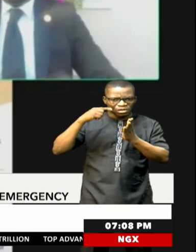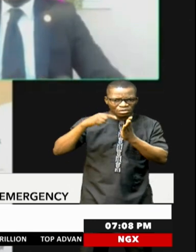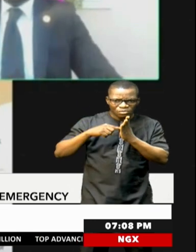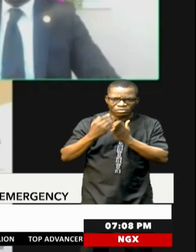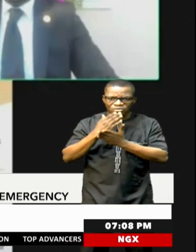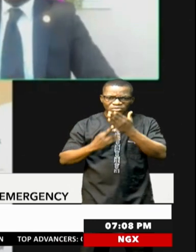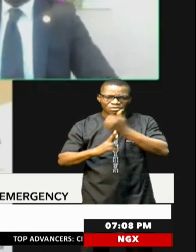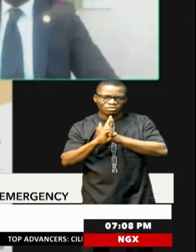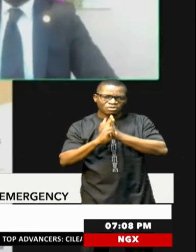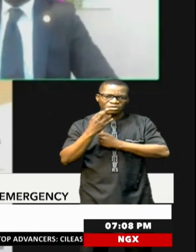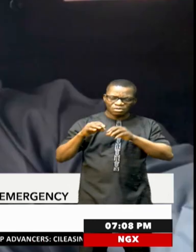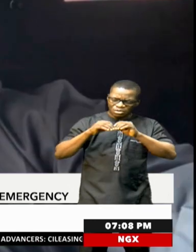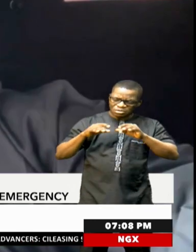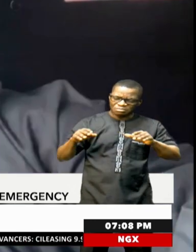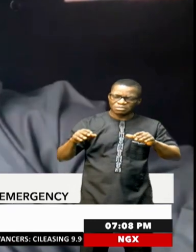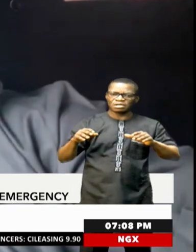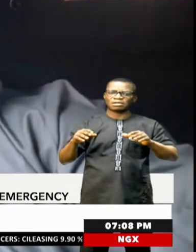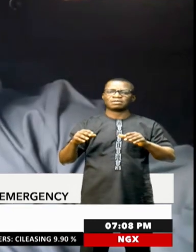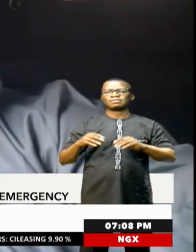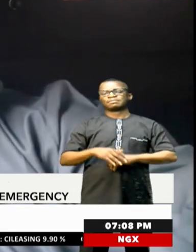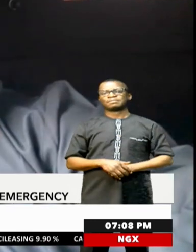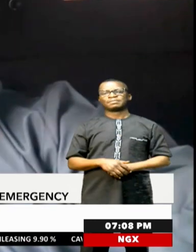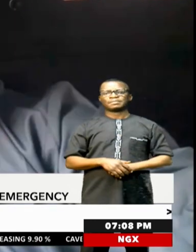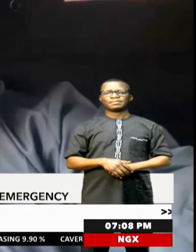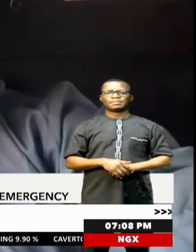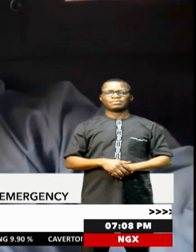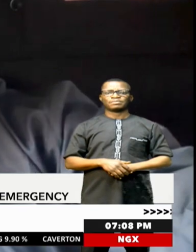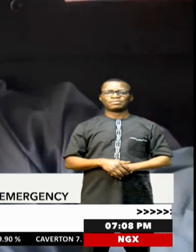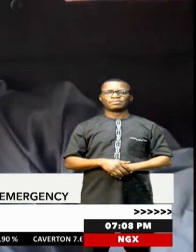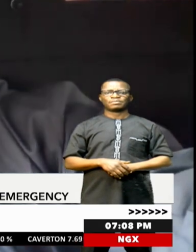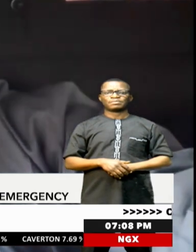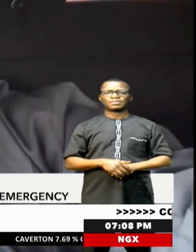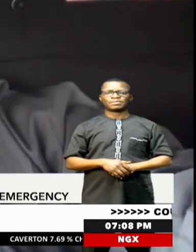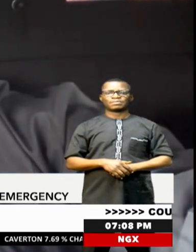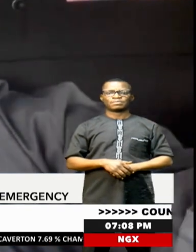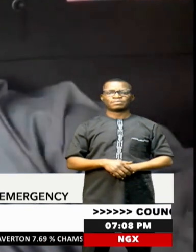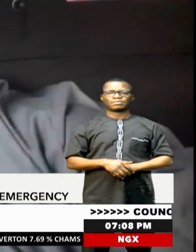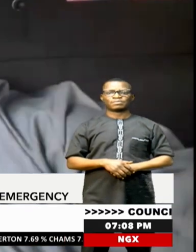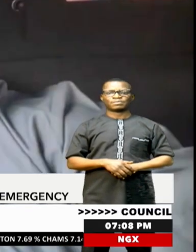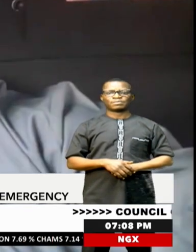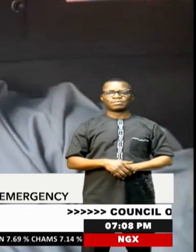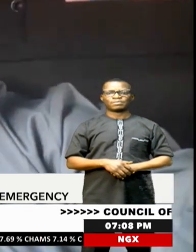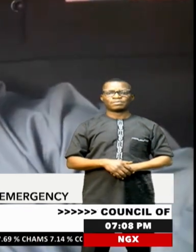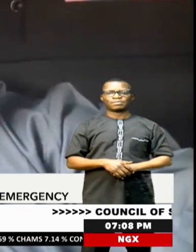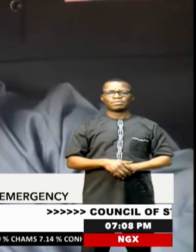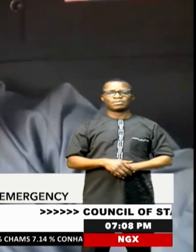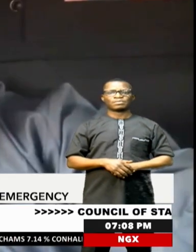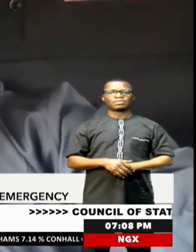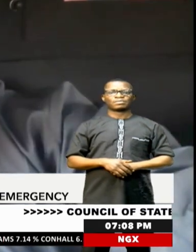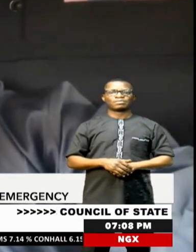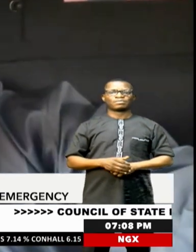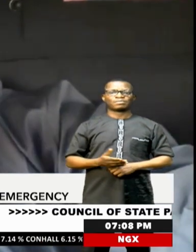the outbreak spreading further. What this means to Nigeria is that we have to